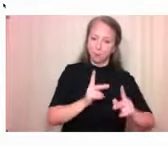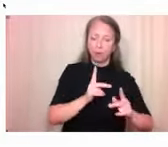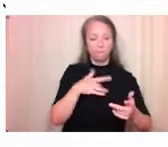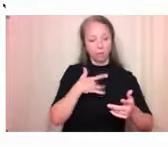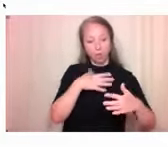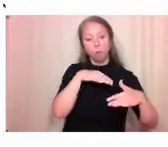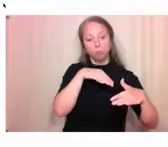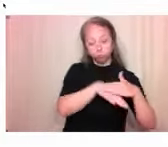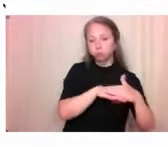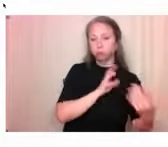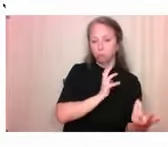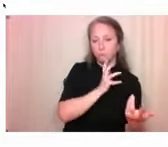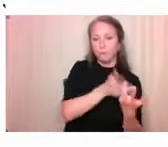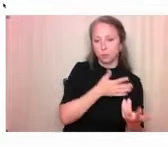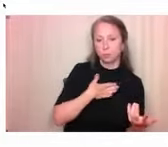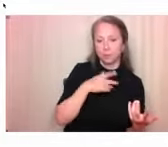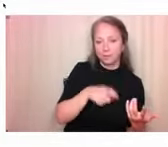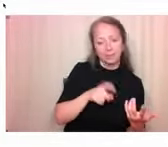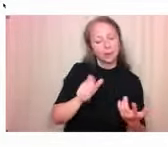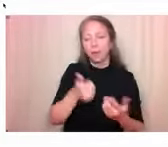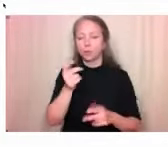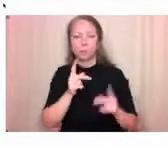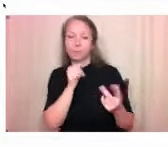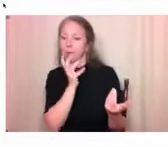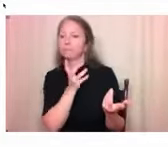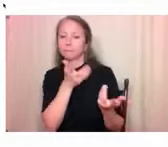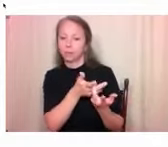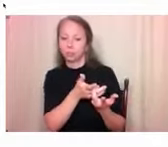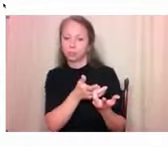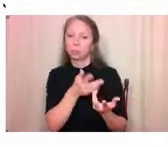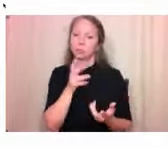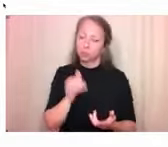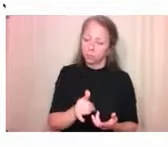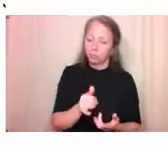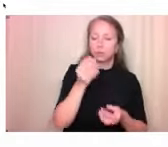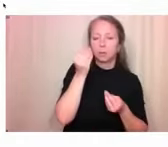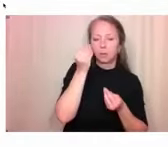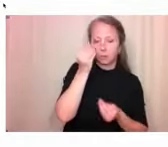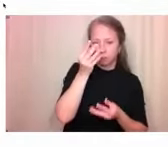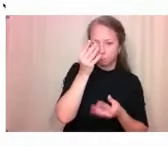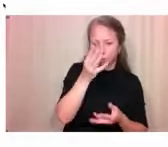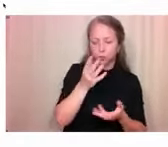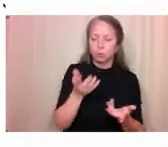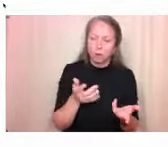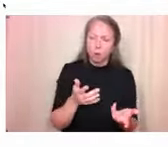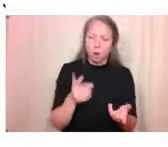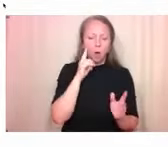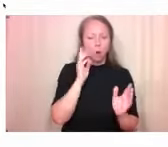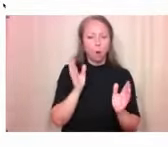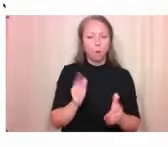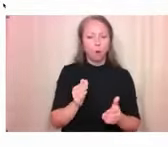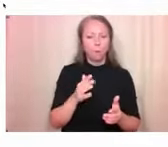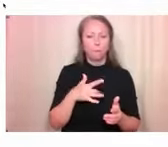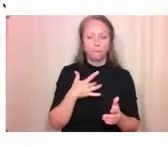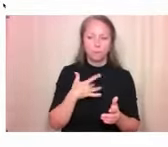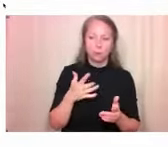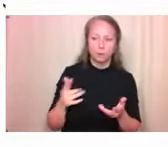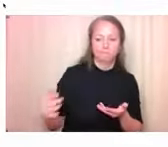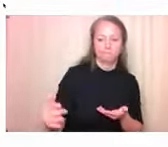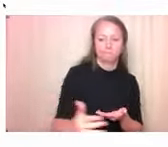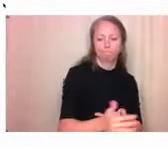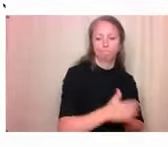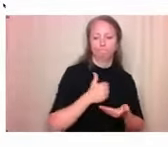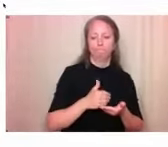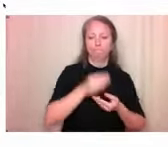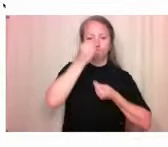we hope that Candid Access can serve not only as a data collection tool, but also an information resource that can